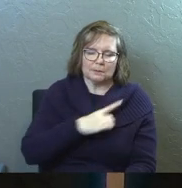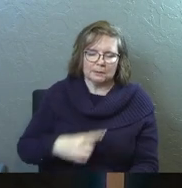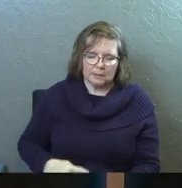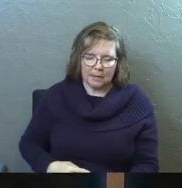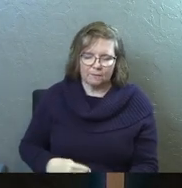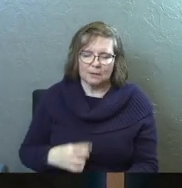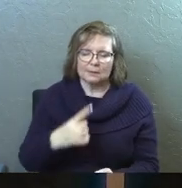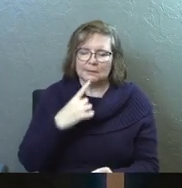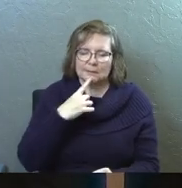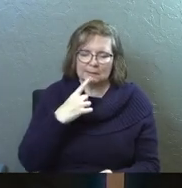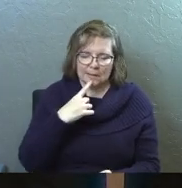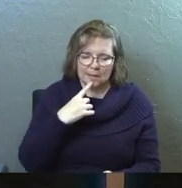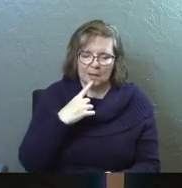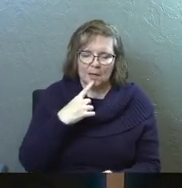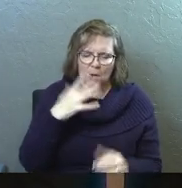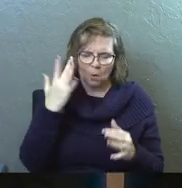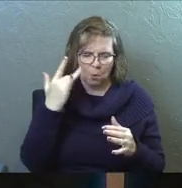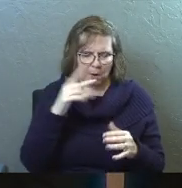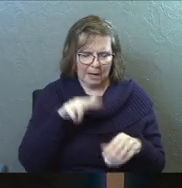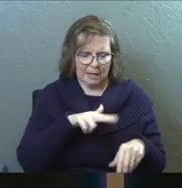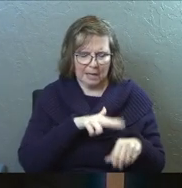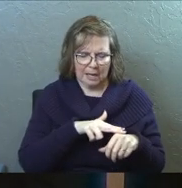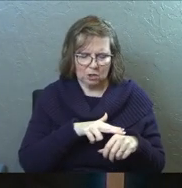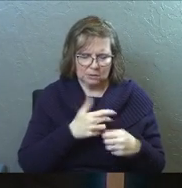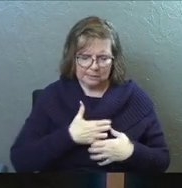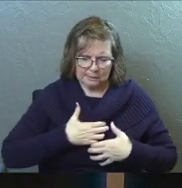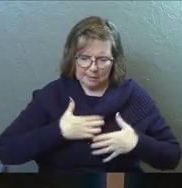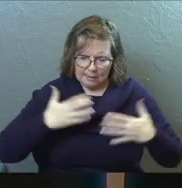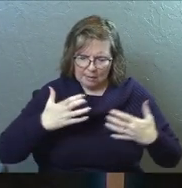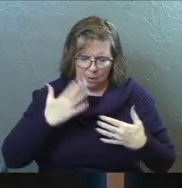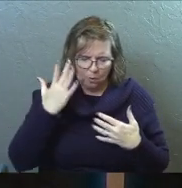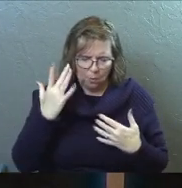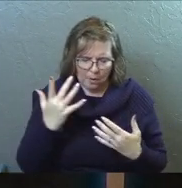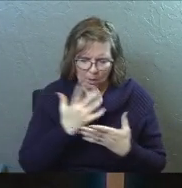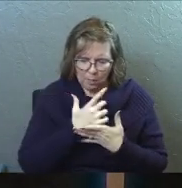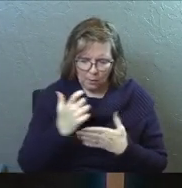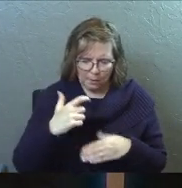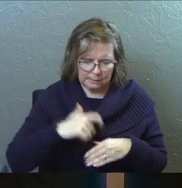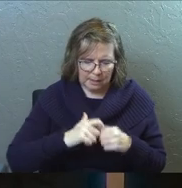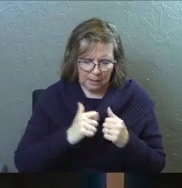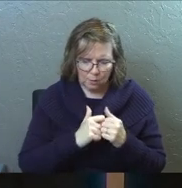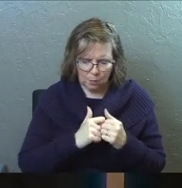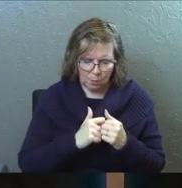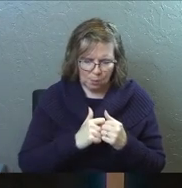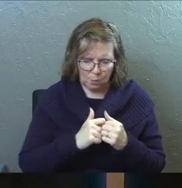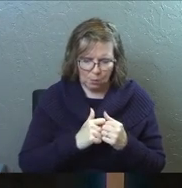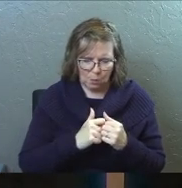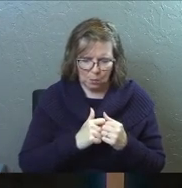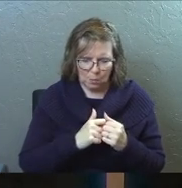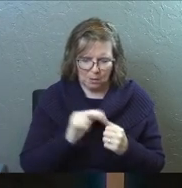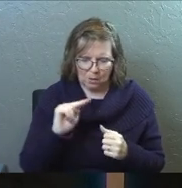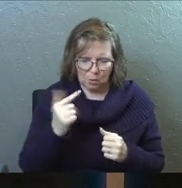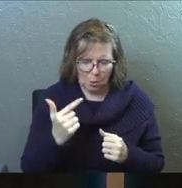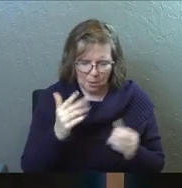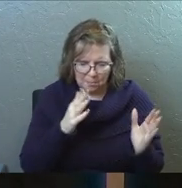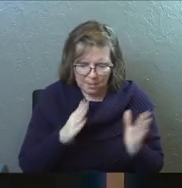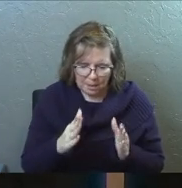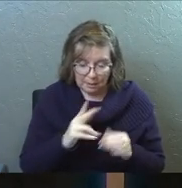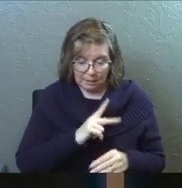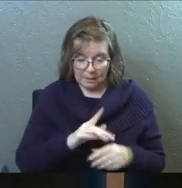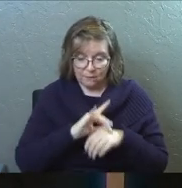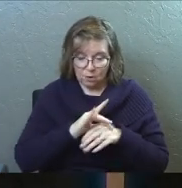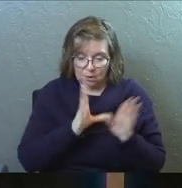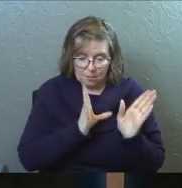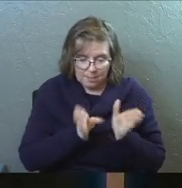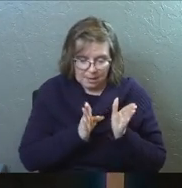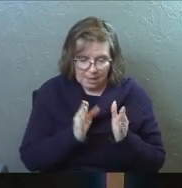your servant saying, why were the nations so angry? Why did they waste their time with futile plans? The kings of the